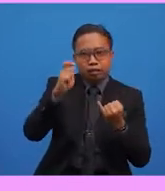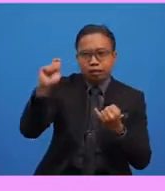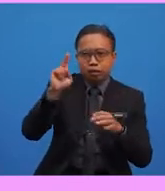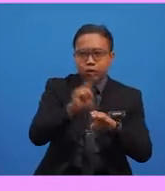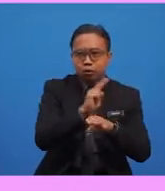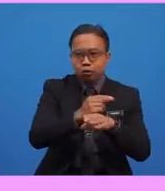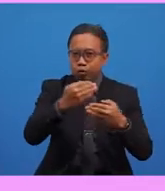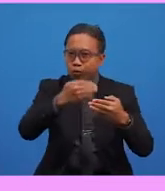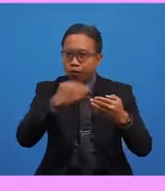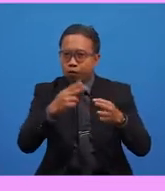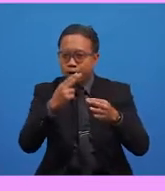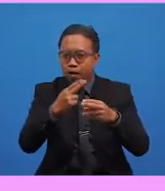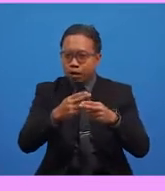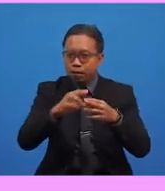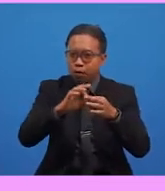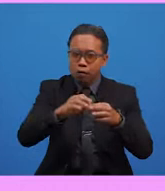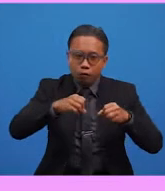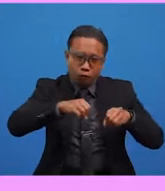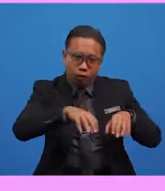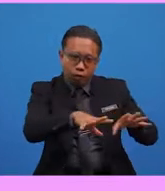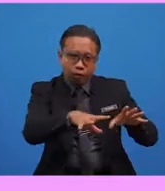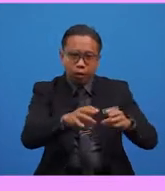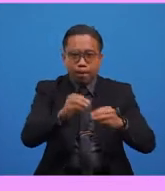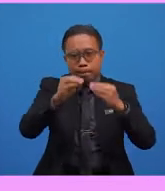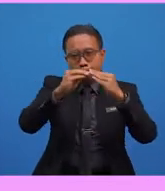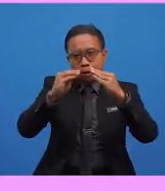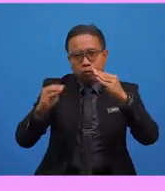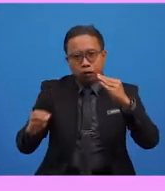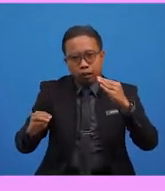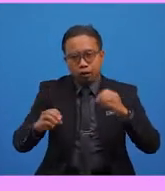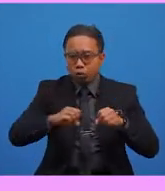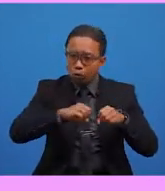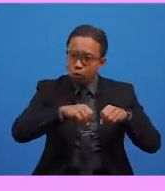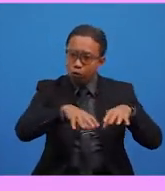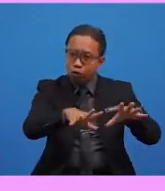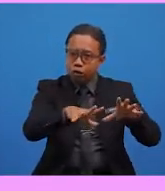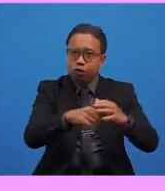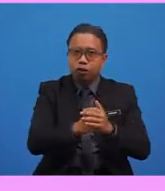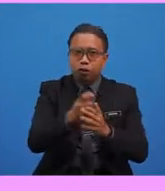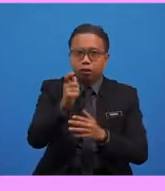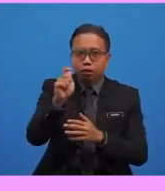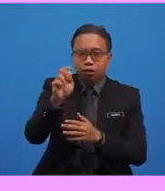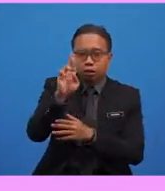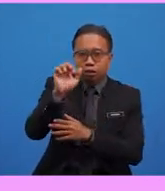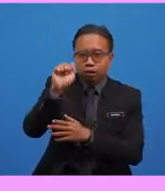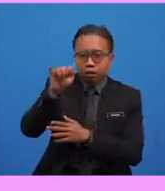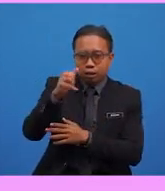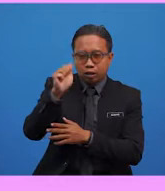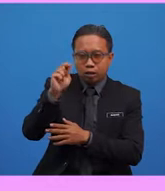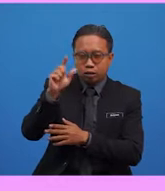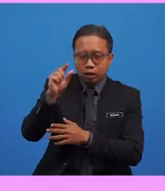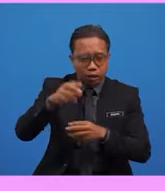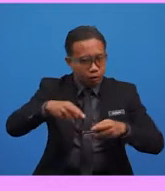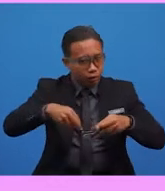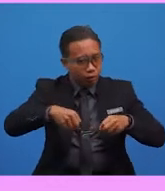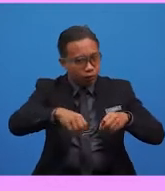is used before the name of rivers, mountains, seas, and oceans, such as the Rajang River, the